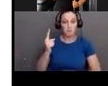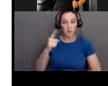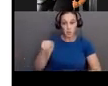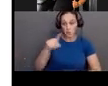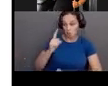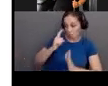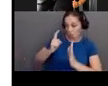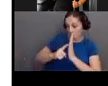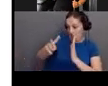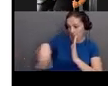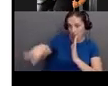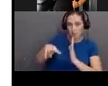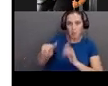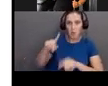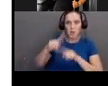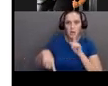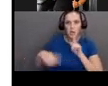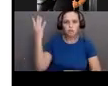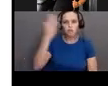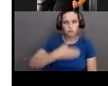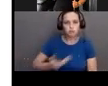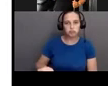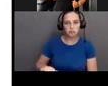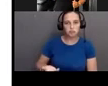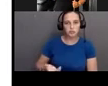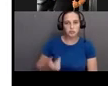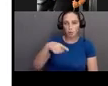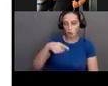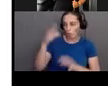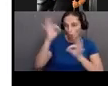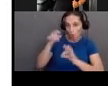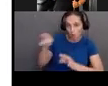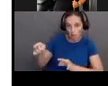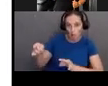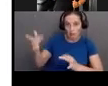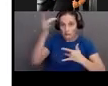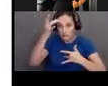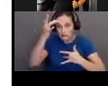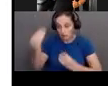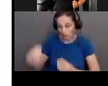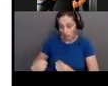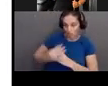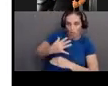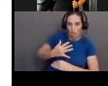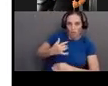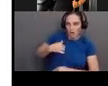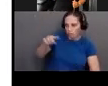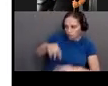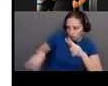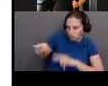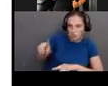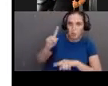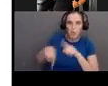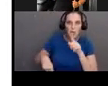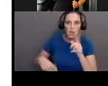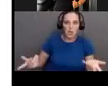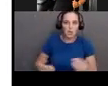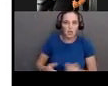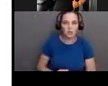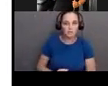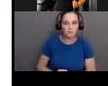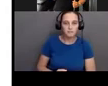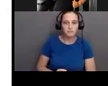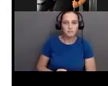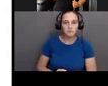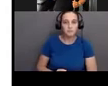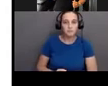contagious, has it, and could pass it to you. So it can cause a lot of, a lot of different